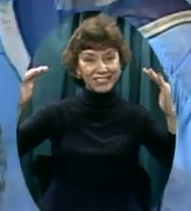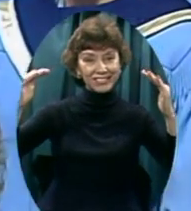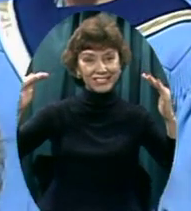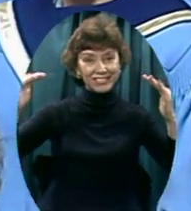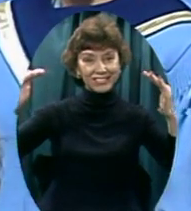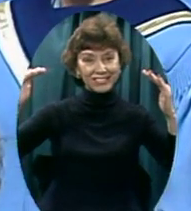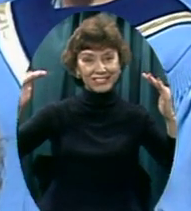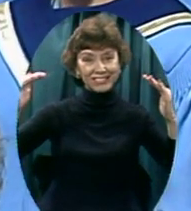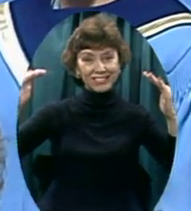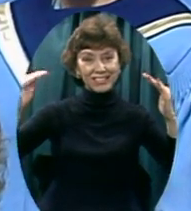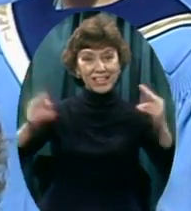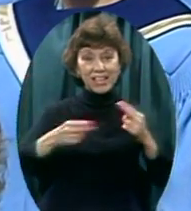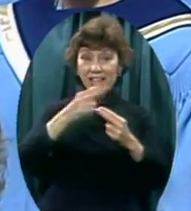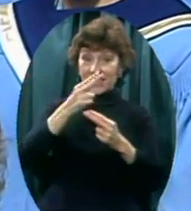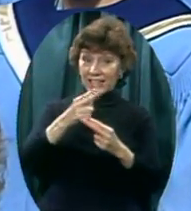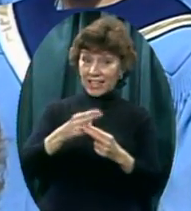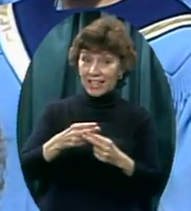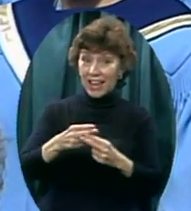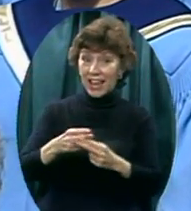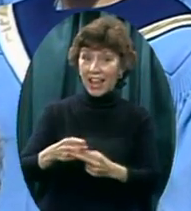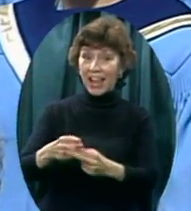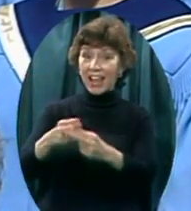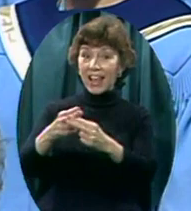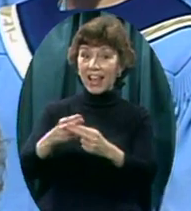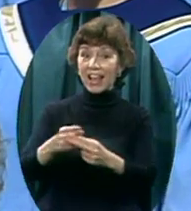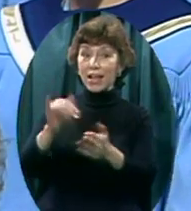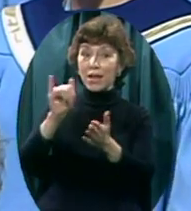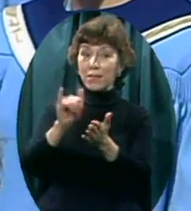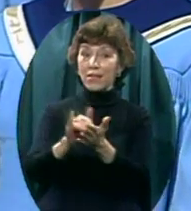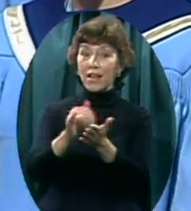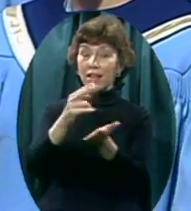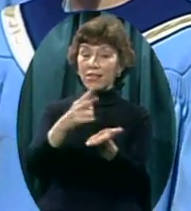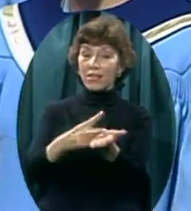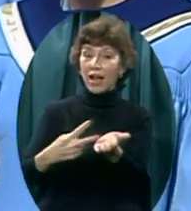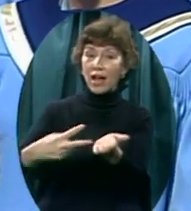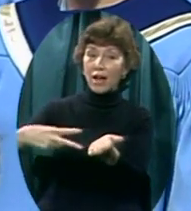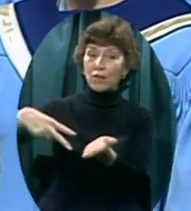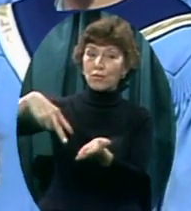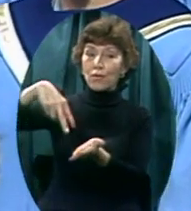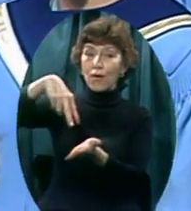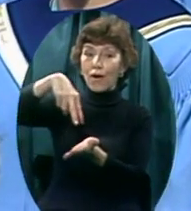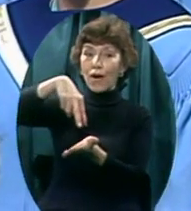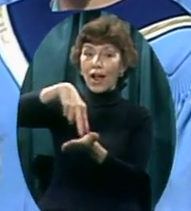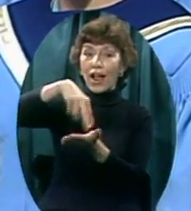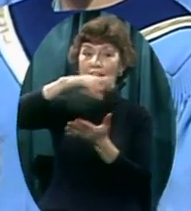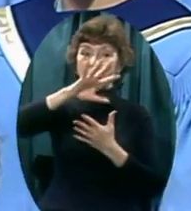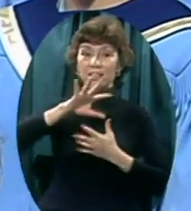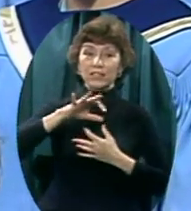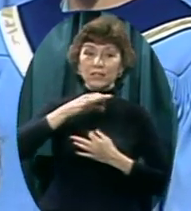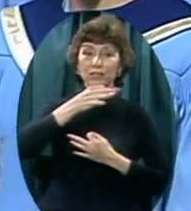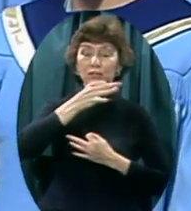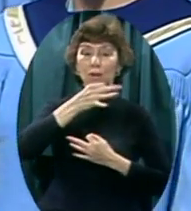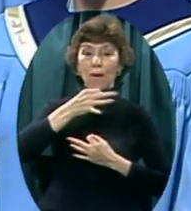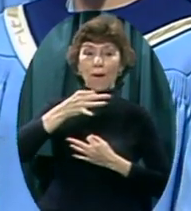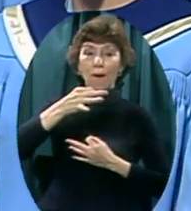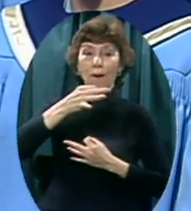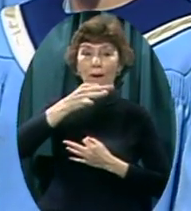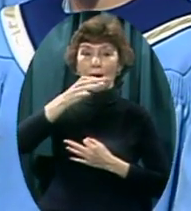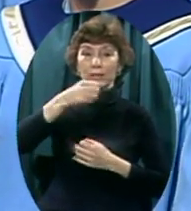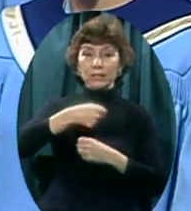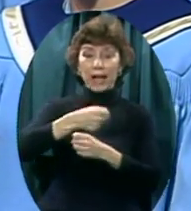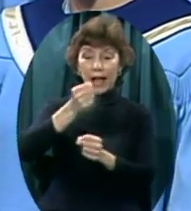name that raises souls from darkness.